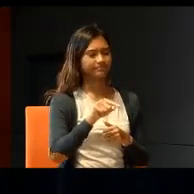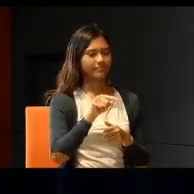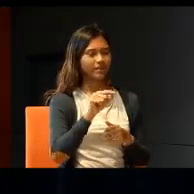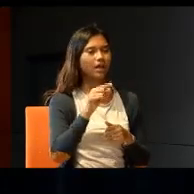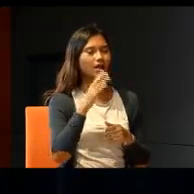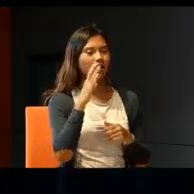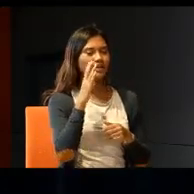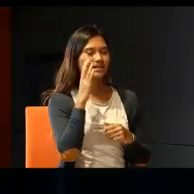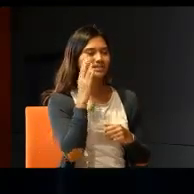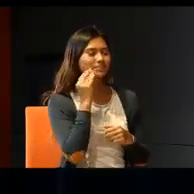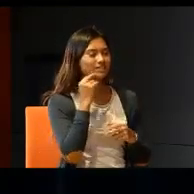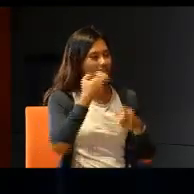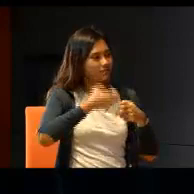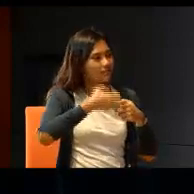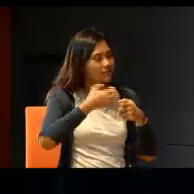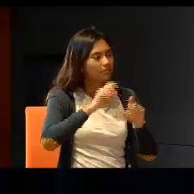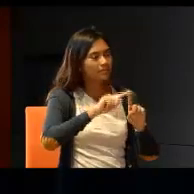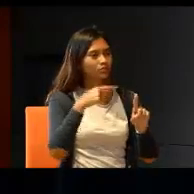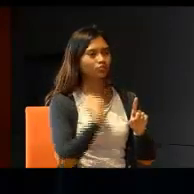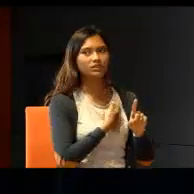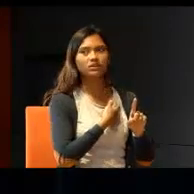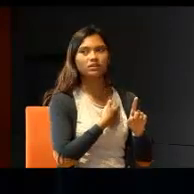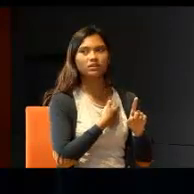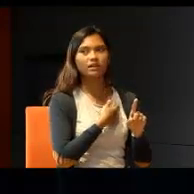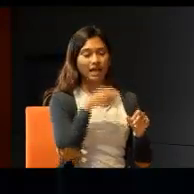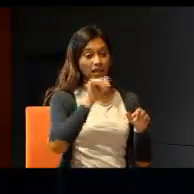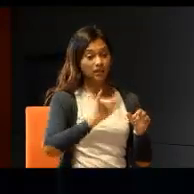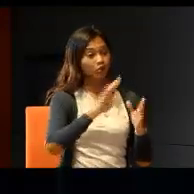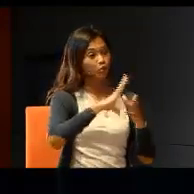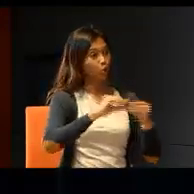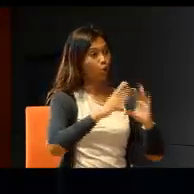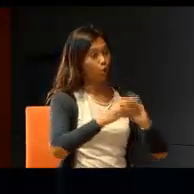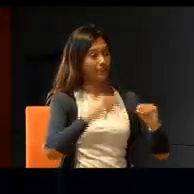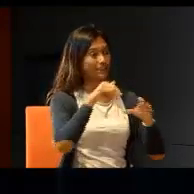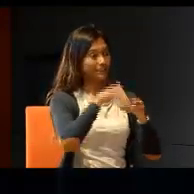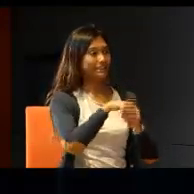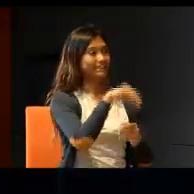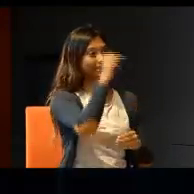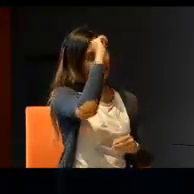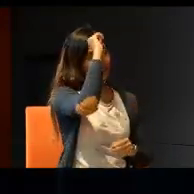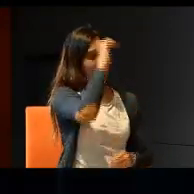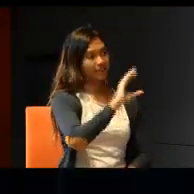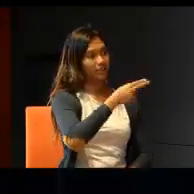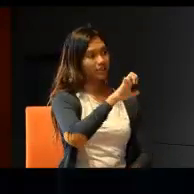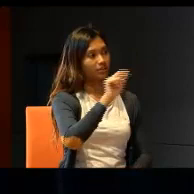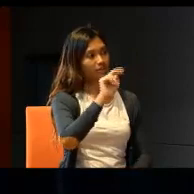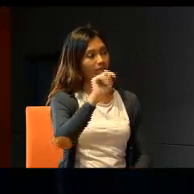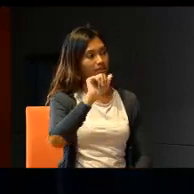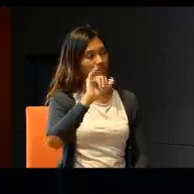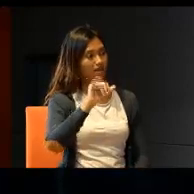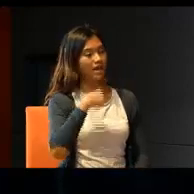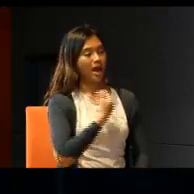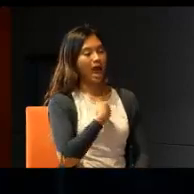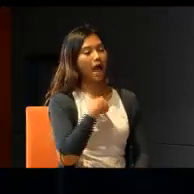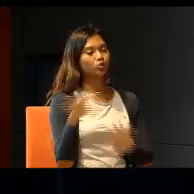By the way, we used to go to a small, this story is in India, in Chennai, where I was studying, where I was doing my postgraduate.